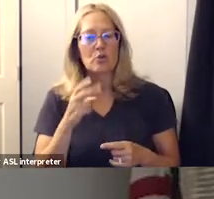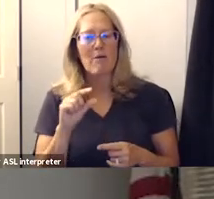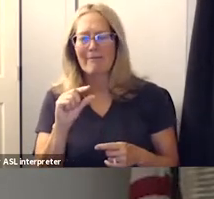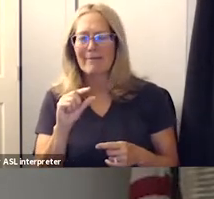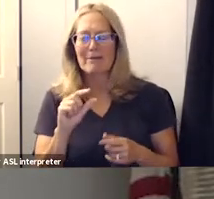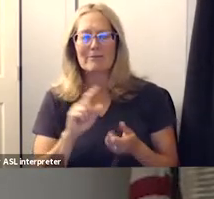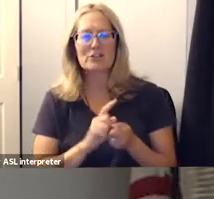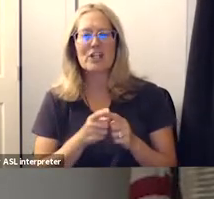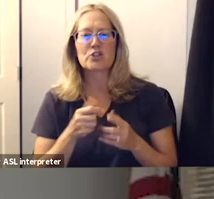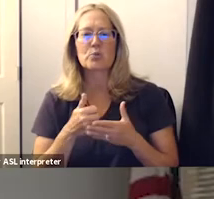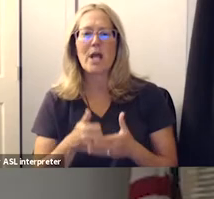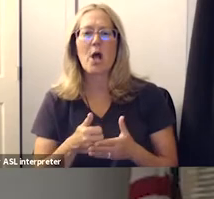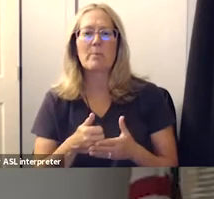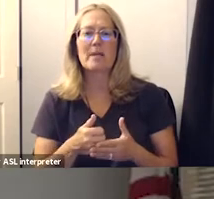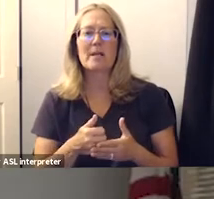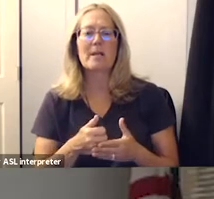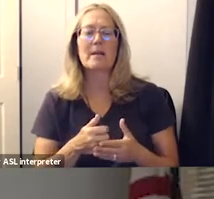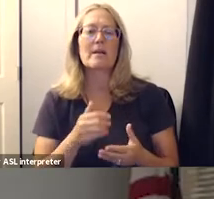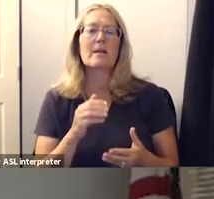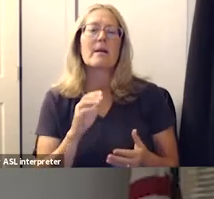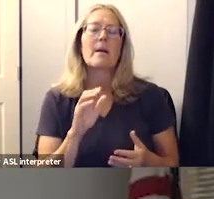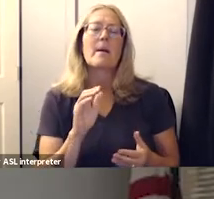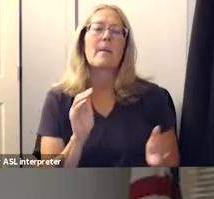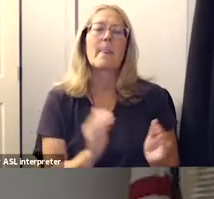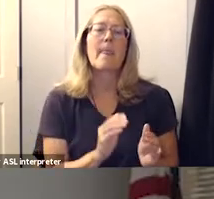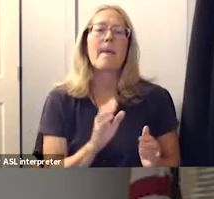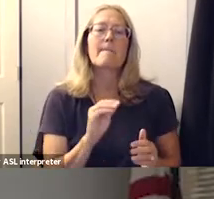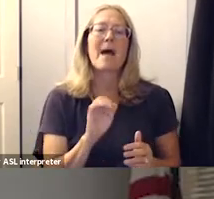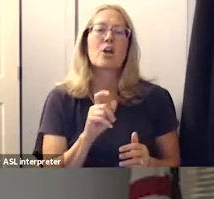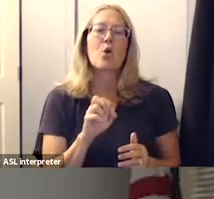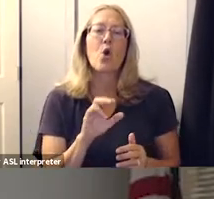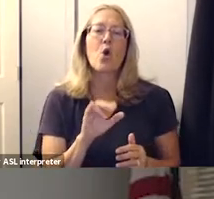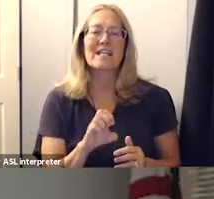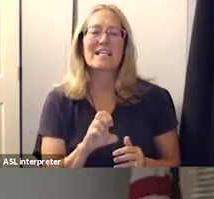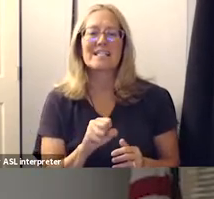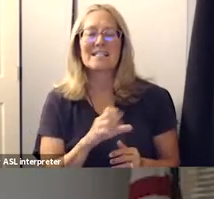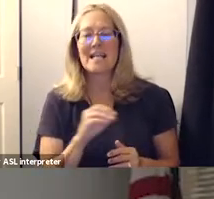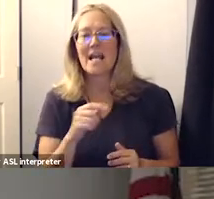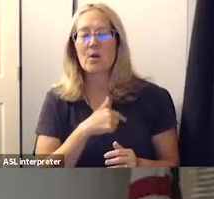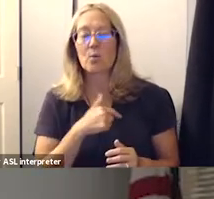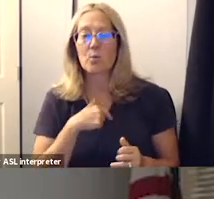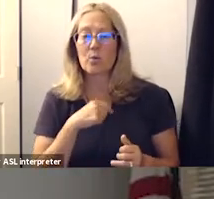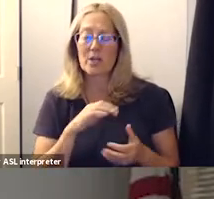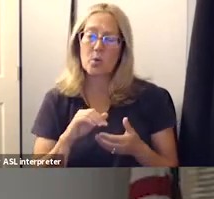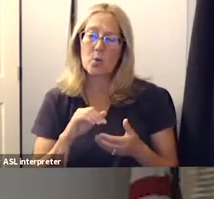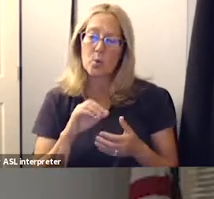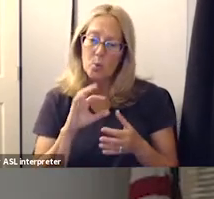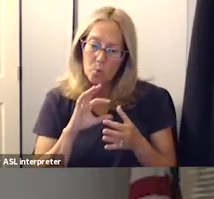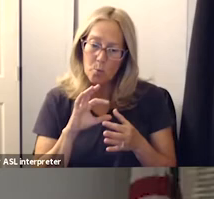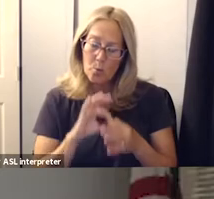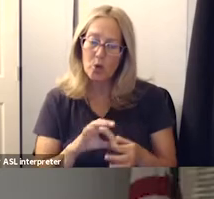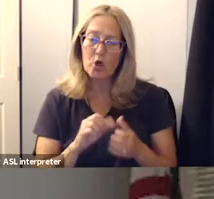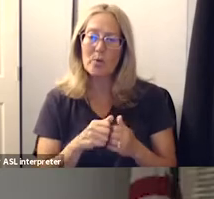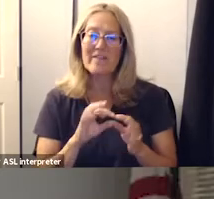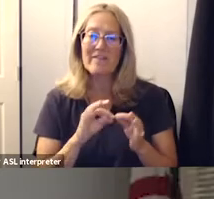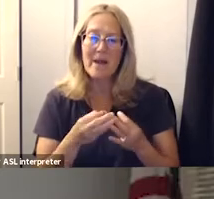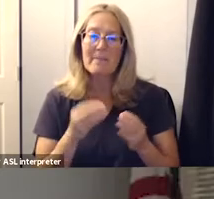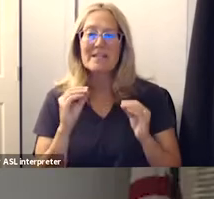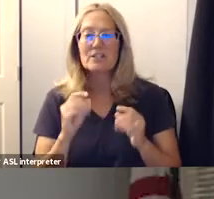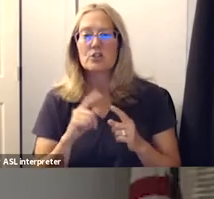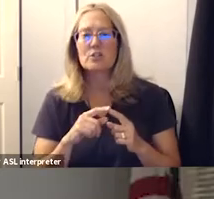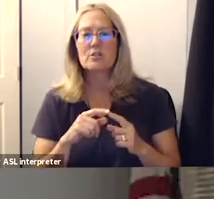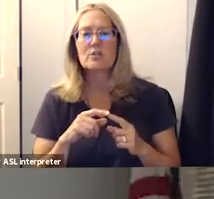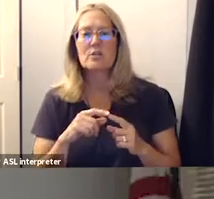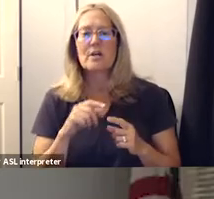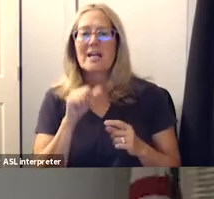minorities a new head of family engagement we hope will really work with families and teachers instead of just showing graphs and